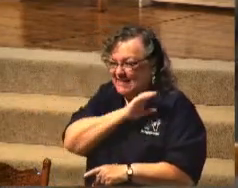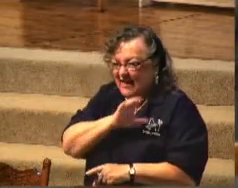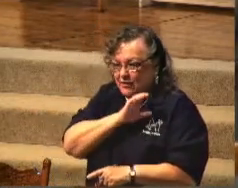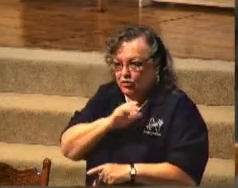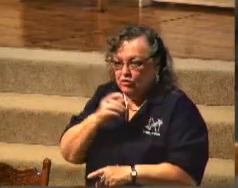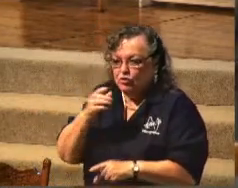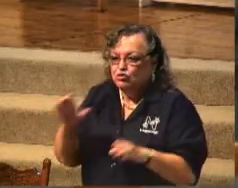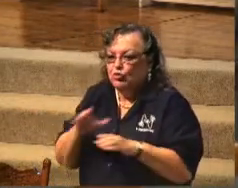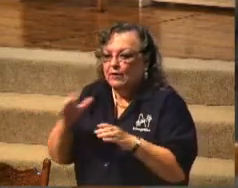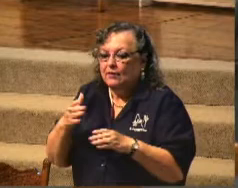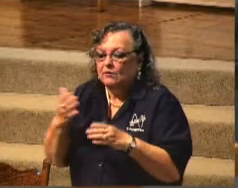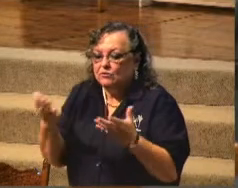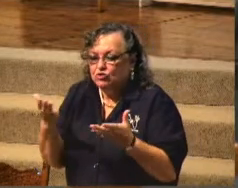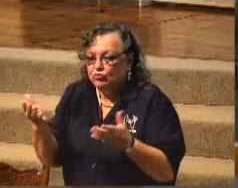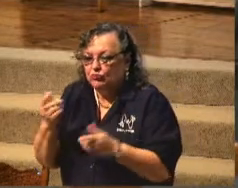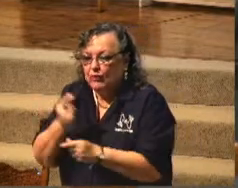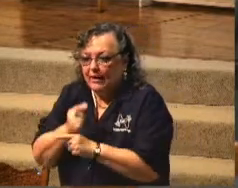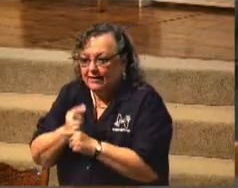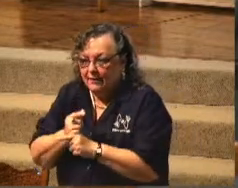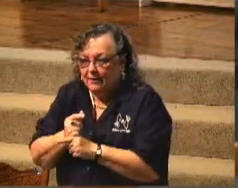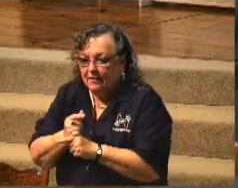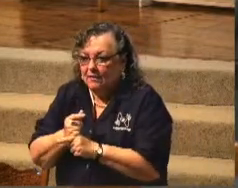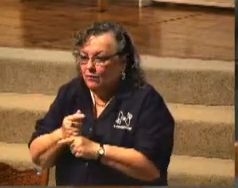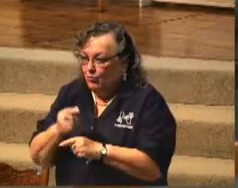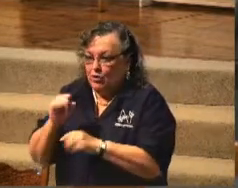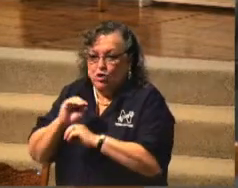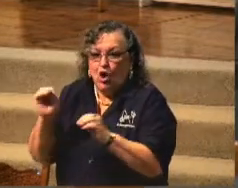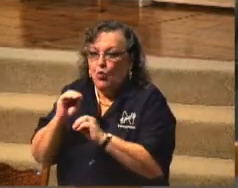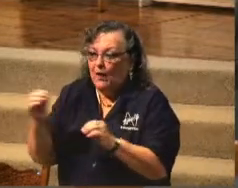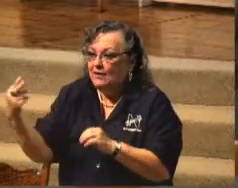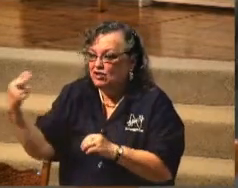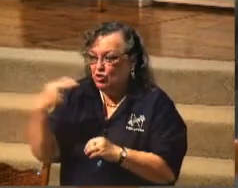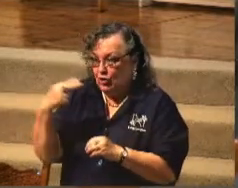what's right when nobody's looking. That's what character is.